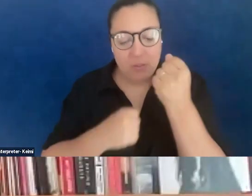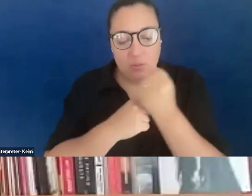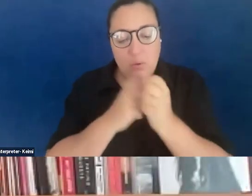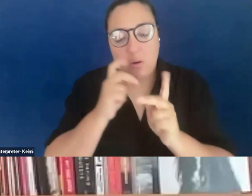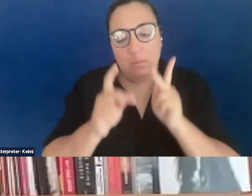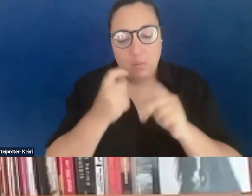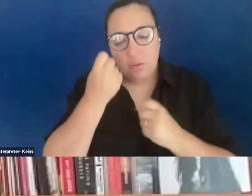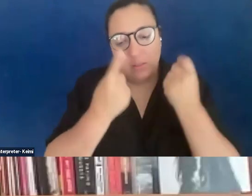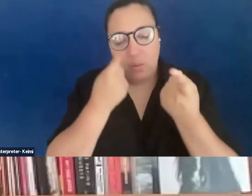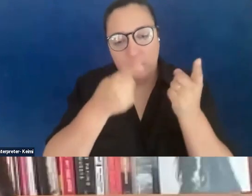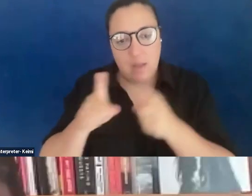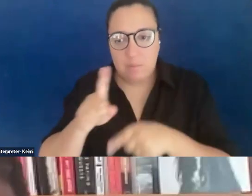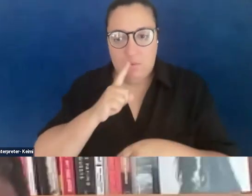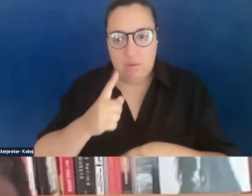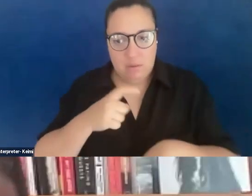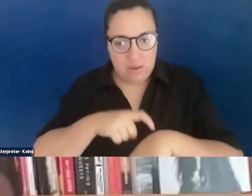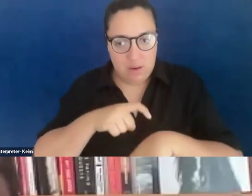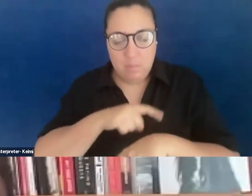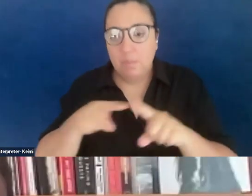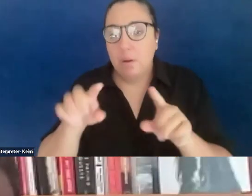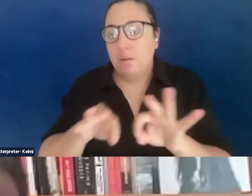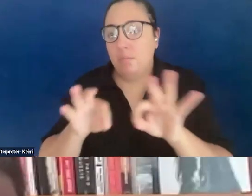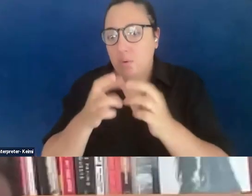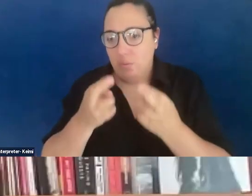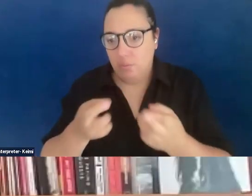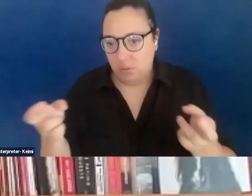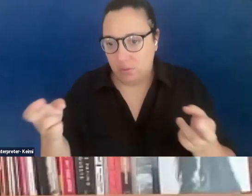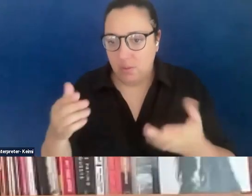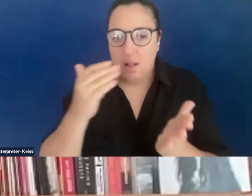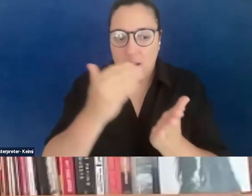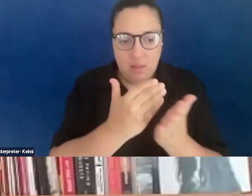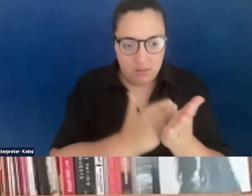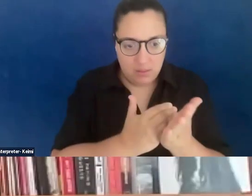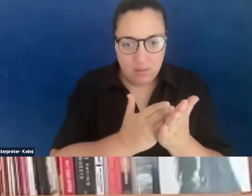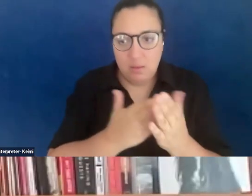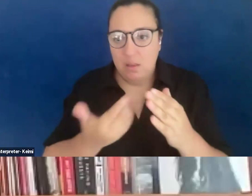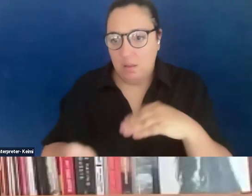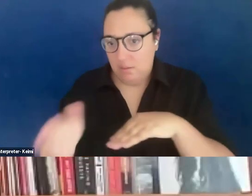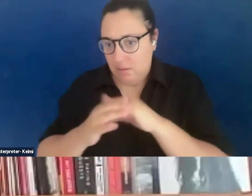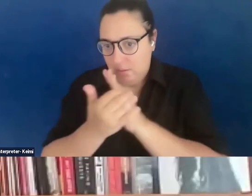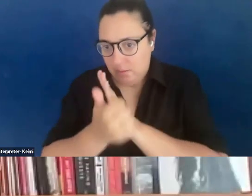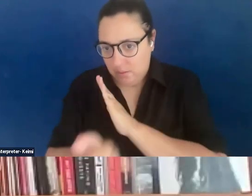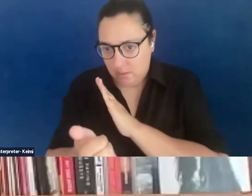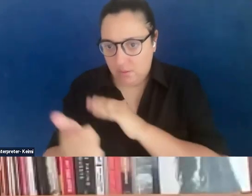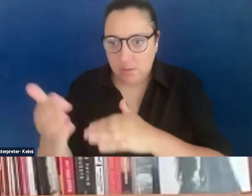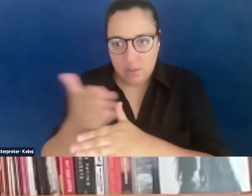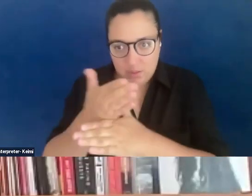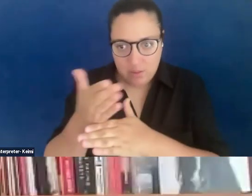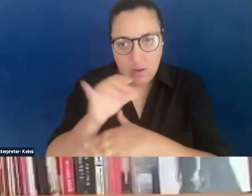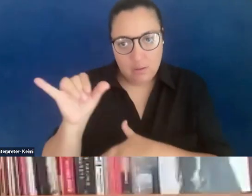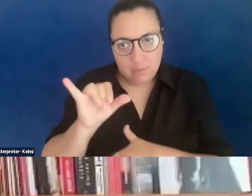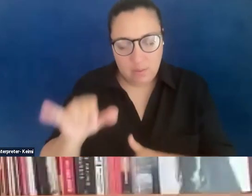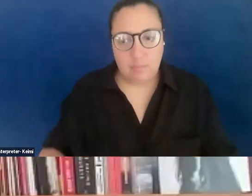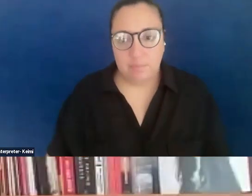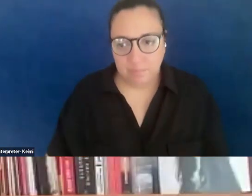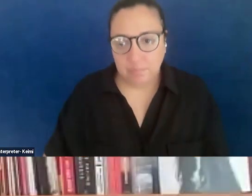important resources, lessons, and skill building are shared there as well. So I